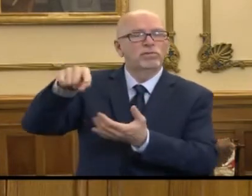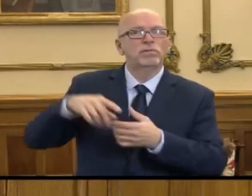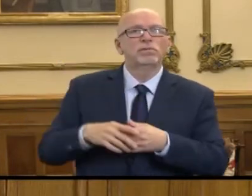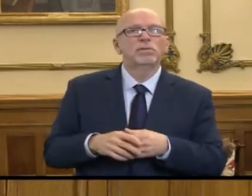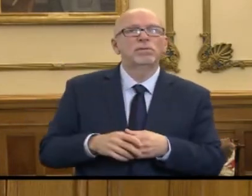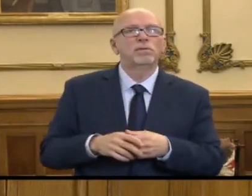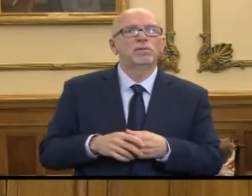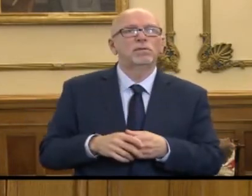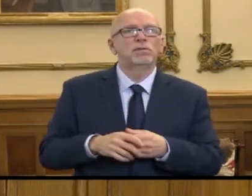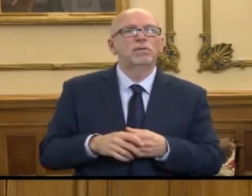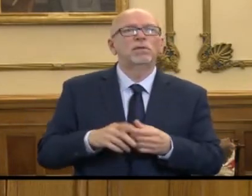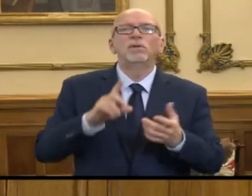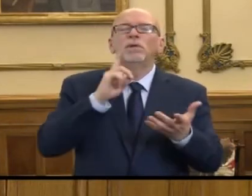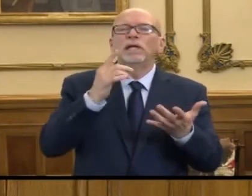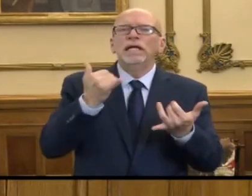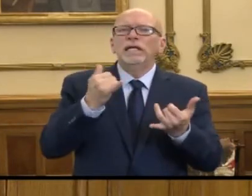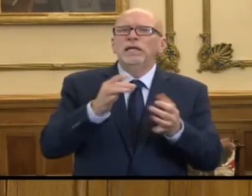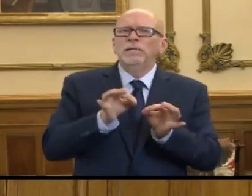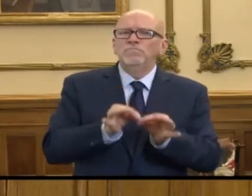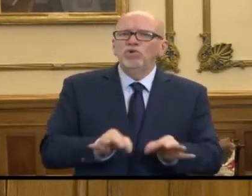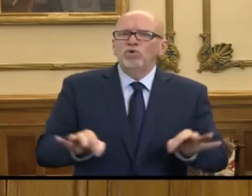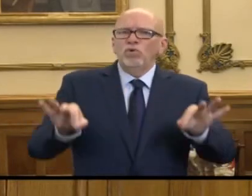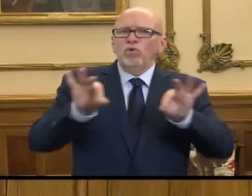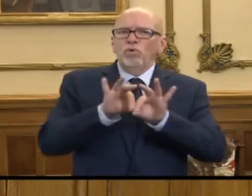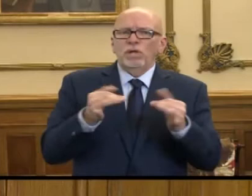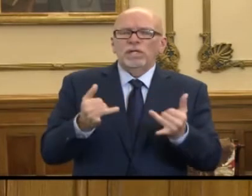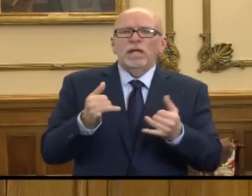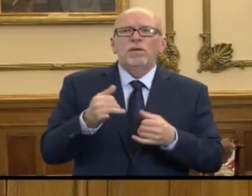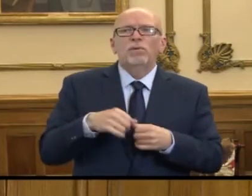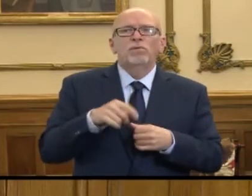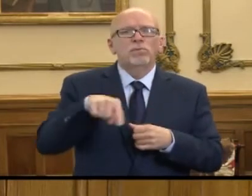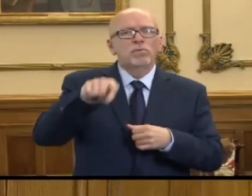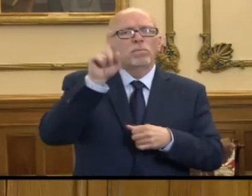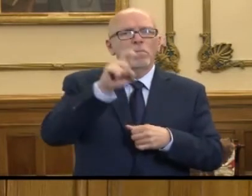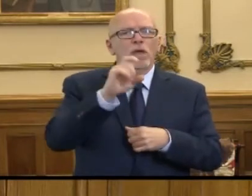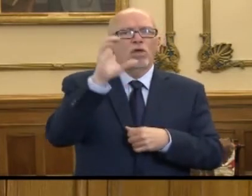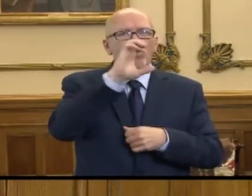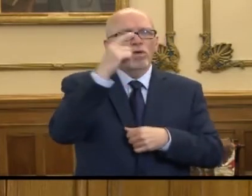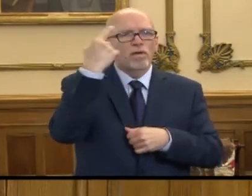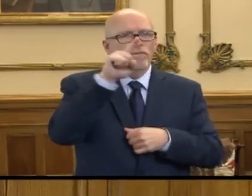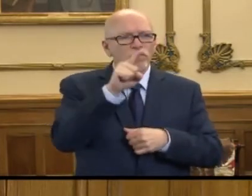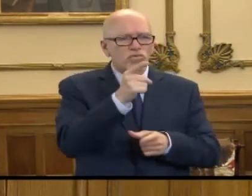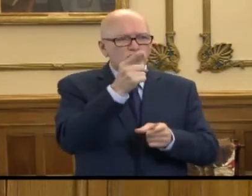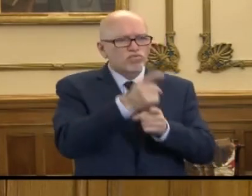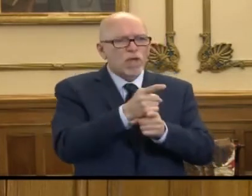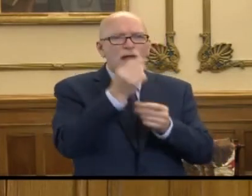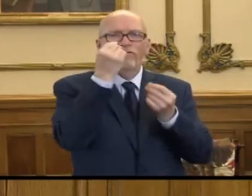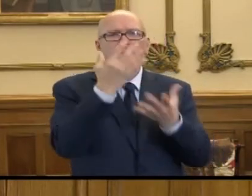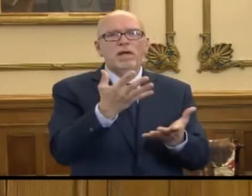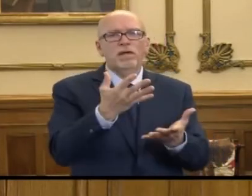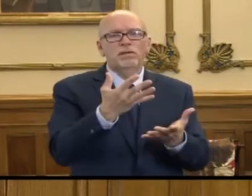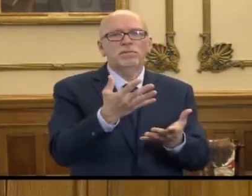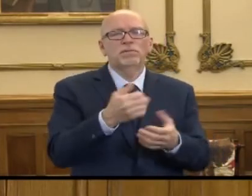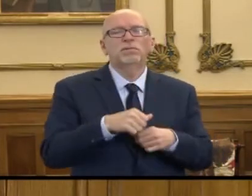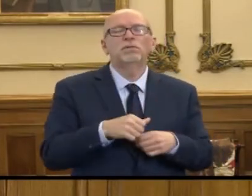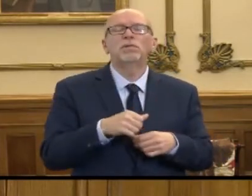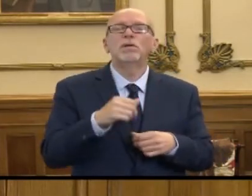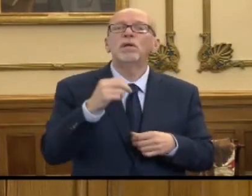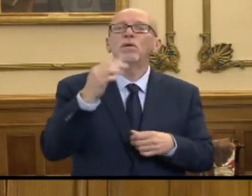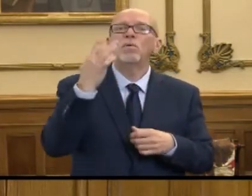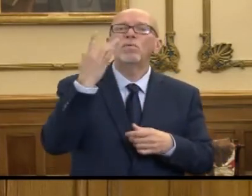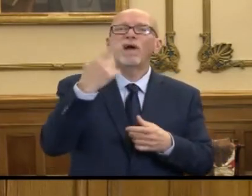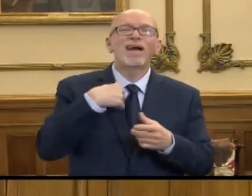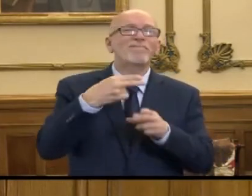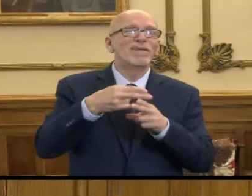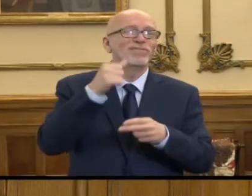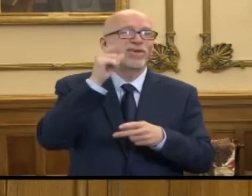It's ever more important right now that you look for a credible source of information. One of the reasons, as I mentioned